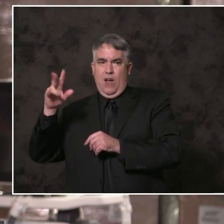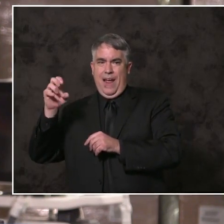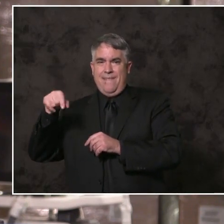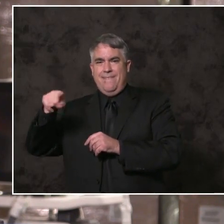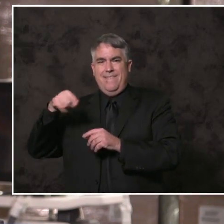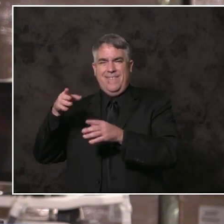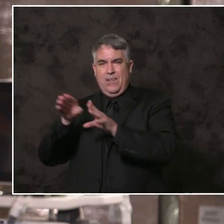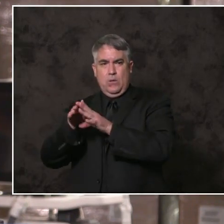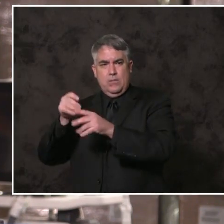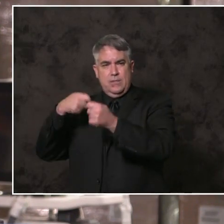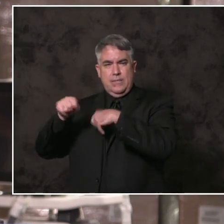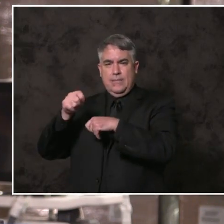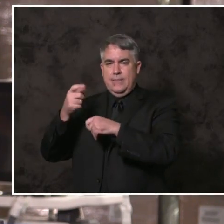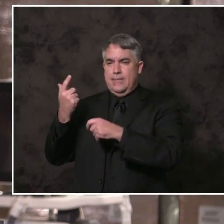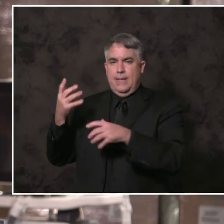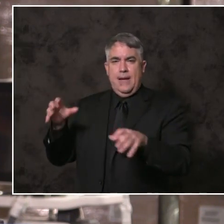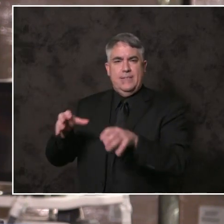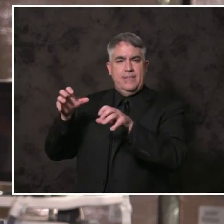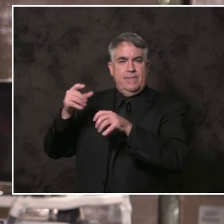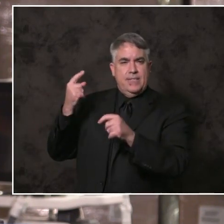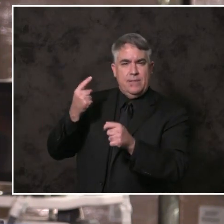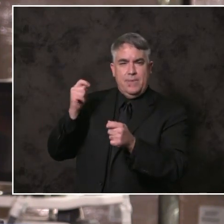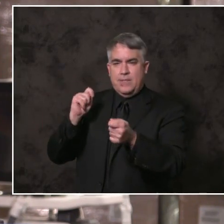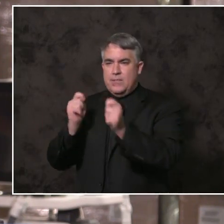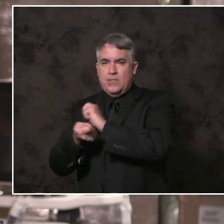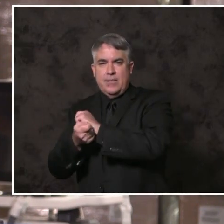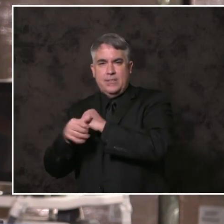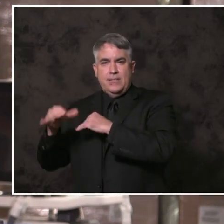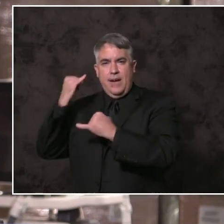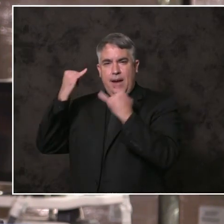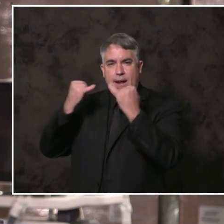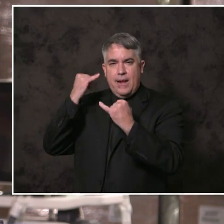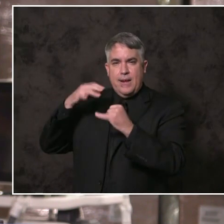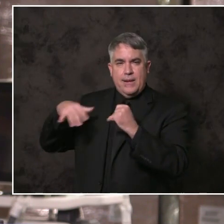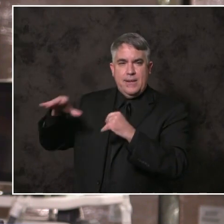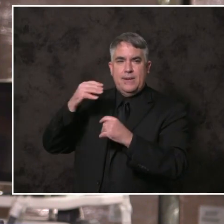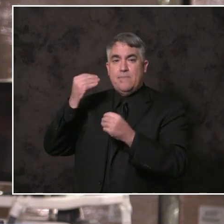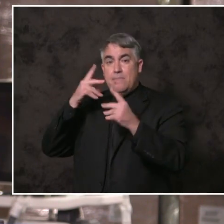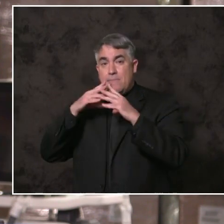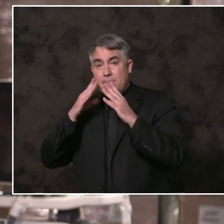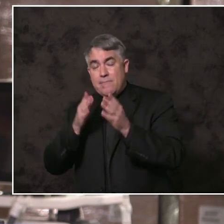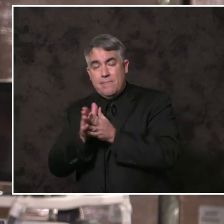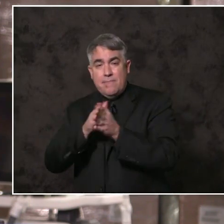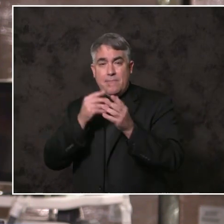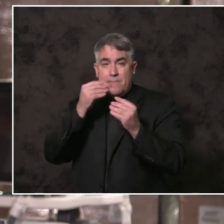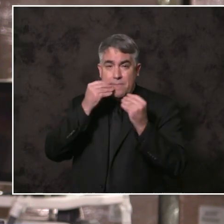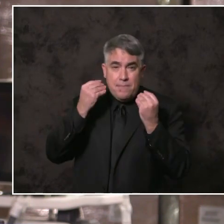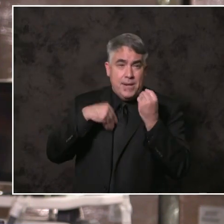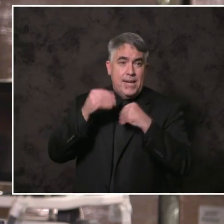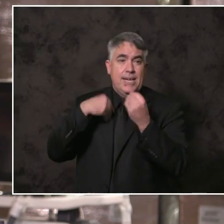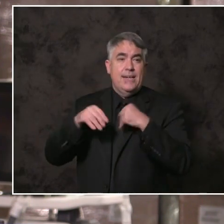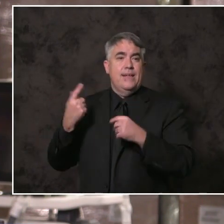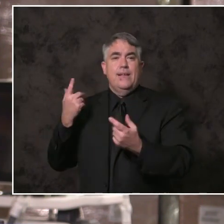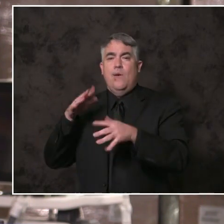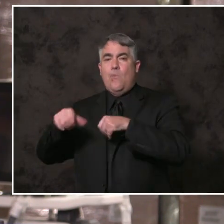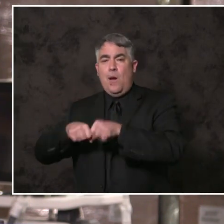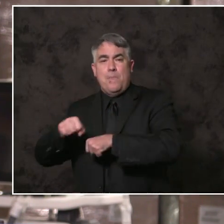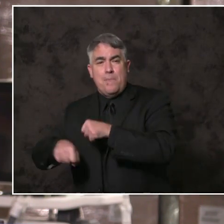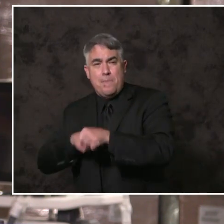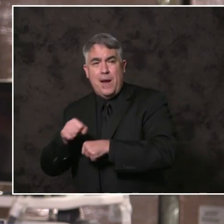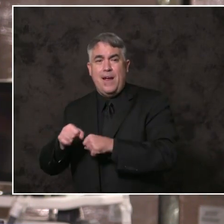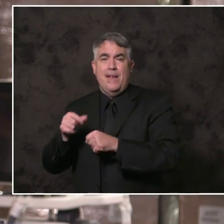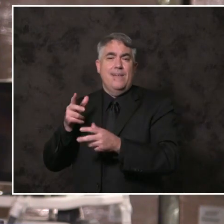Outdoor dining, walking, and bike paths all along the waterfront. Making our county building the gateway to a